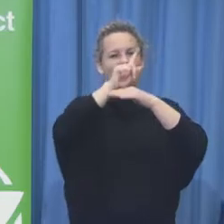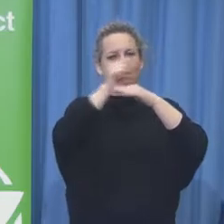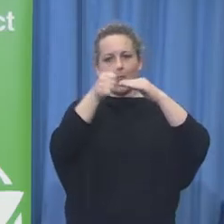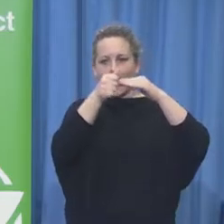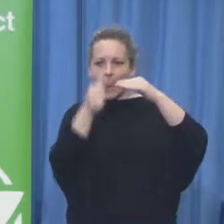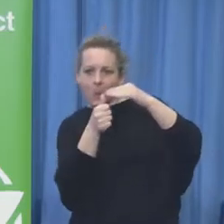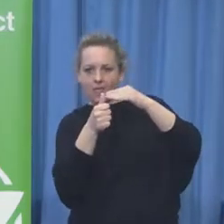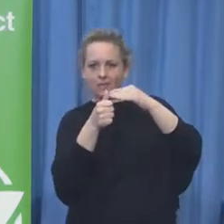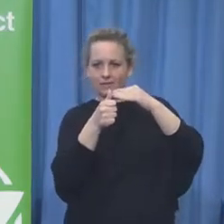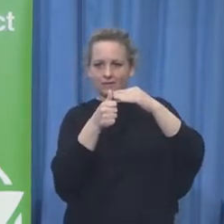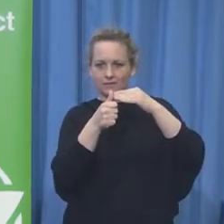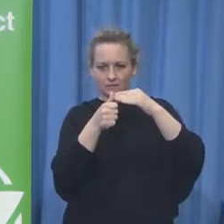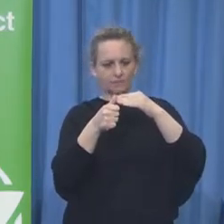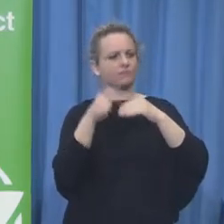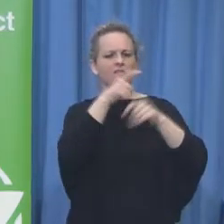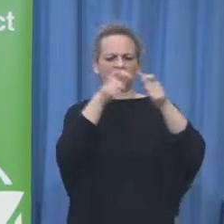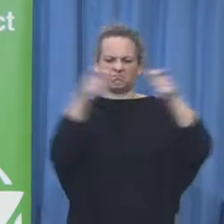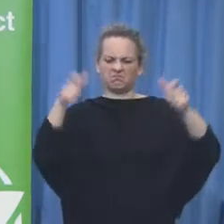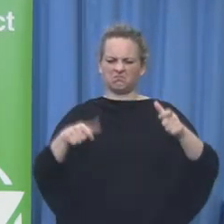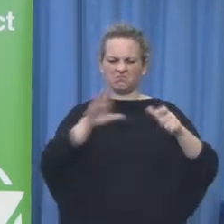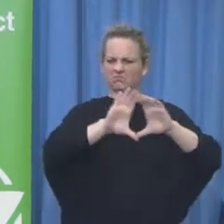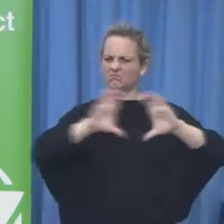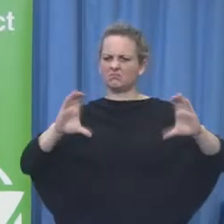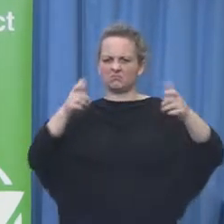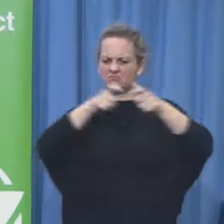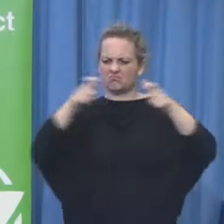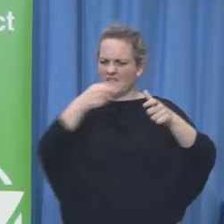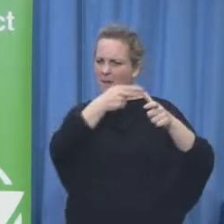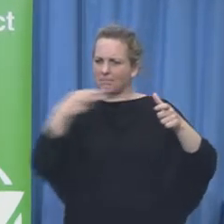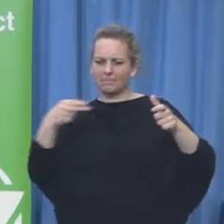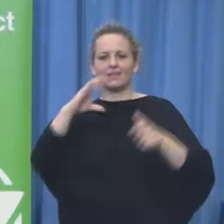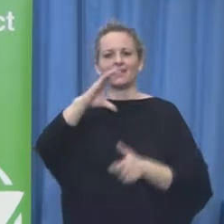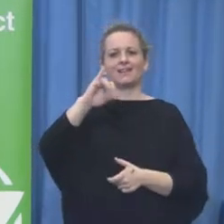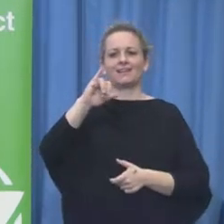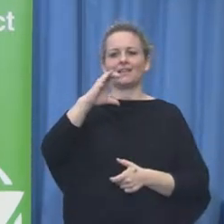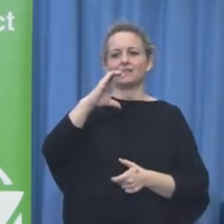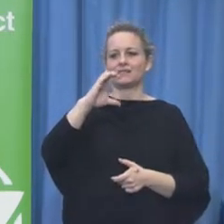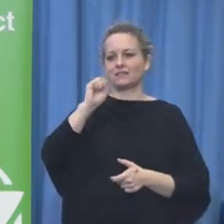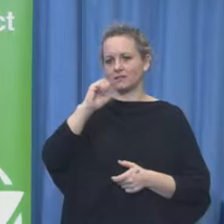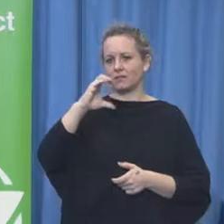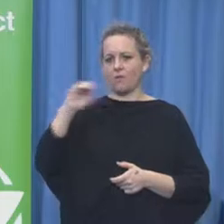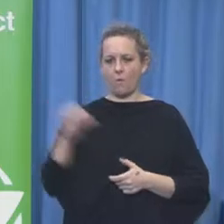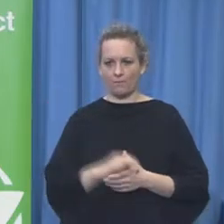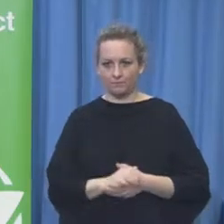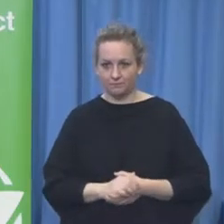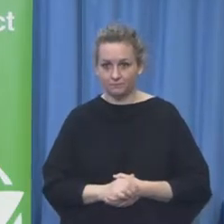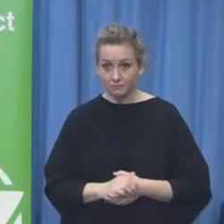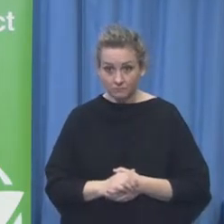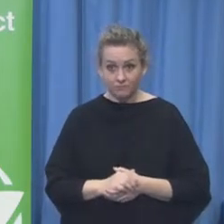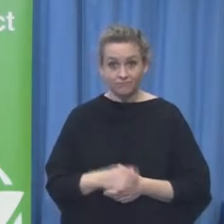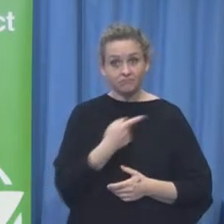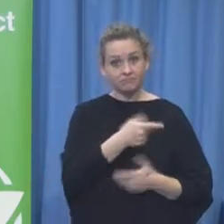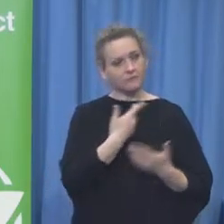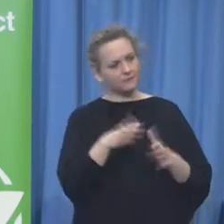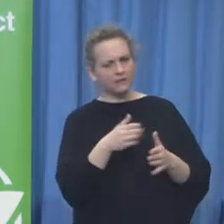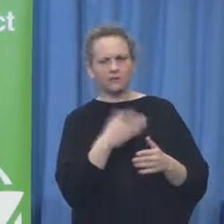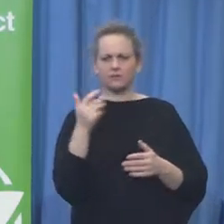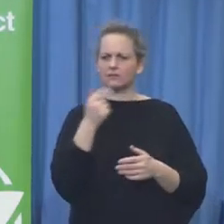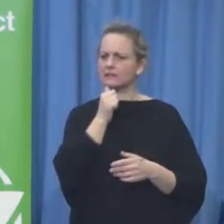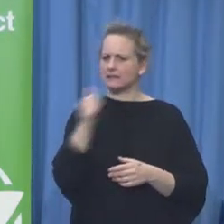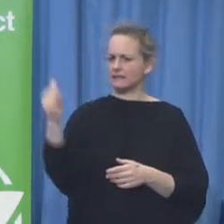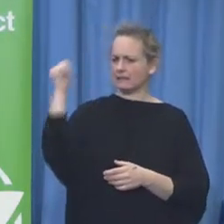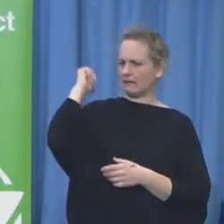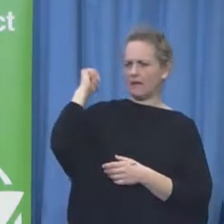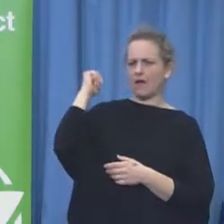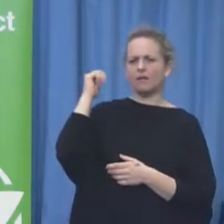He's a man who's like me, who moves around. But what was really interesting listening to Patrick yesterday, he speaks like a business leader